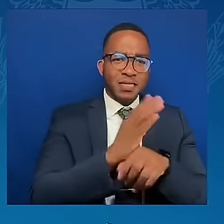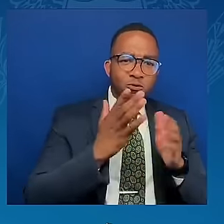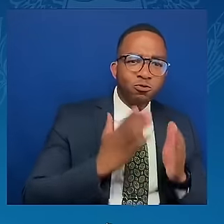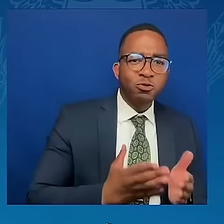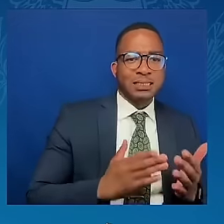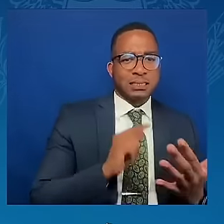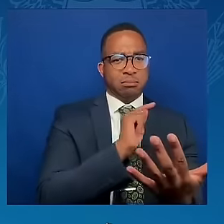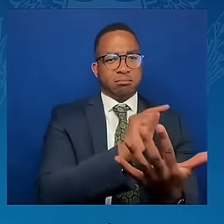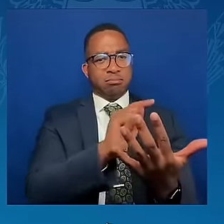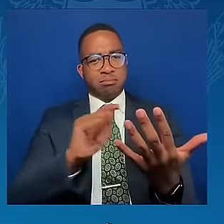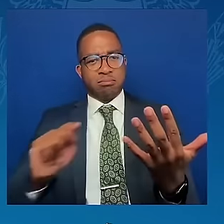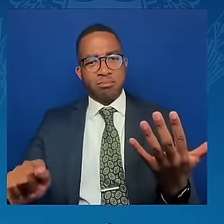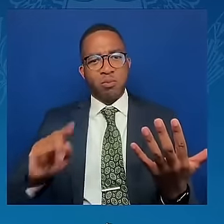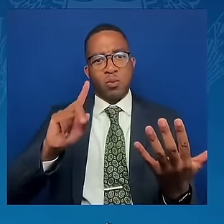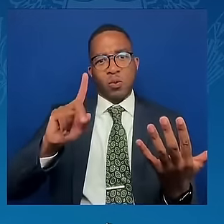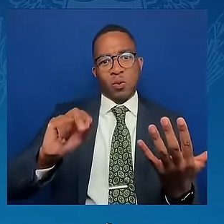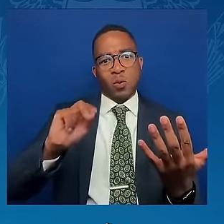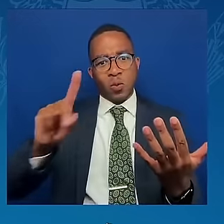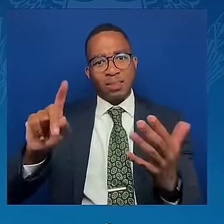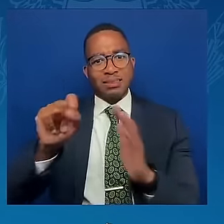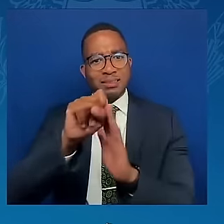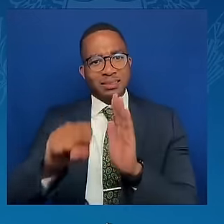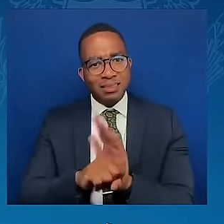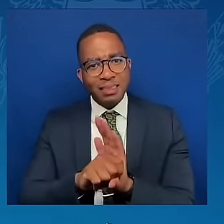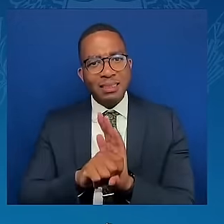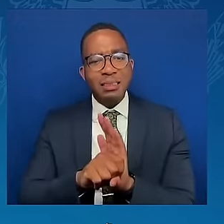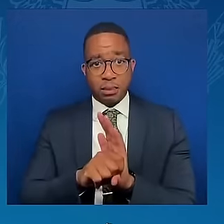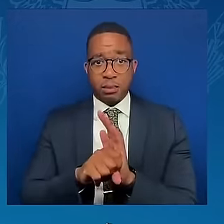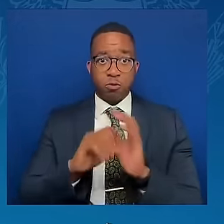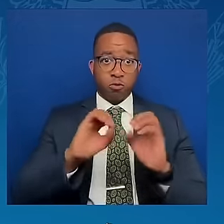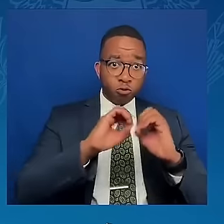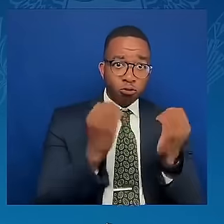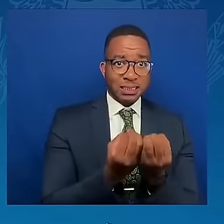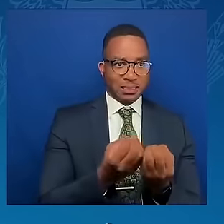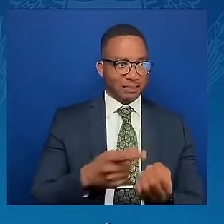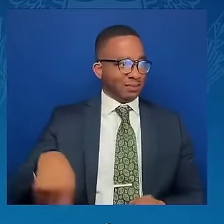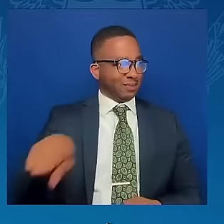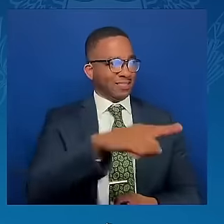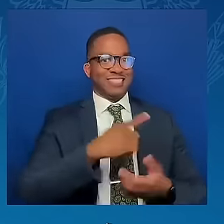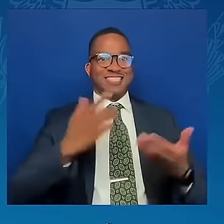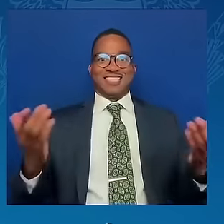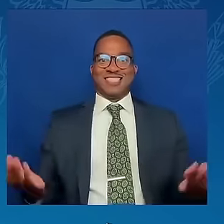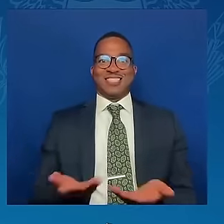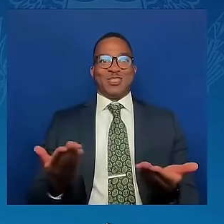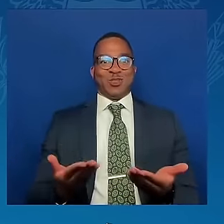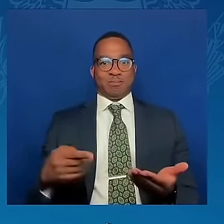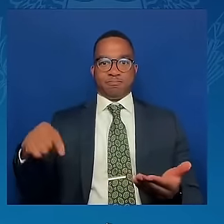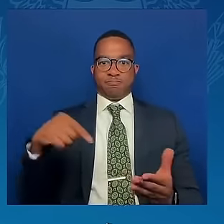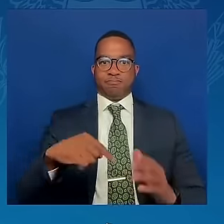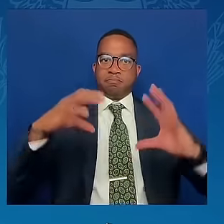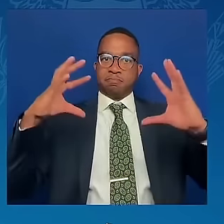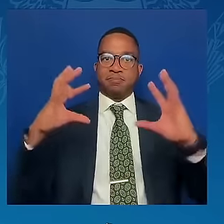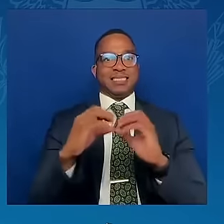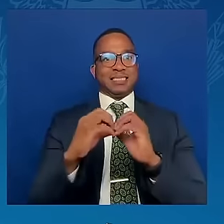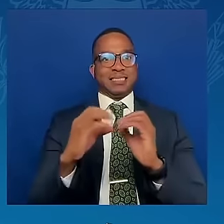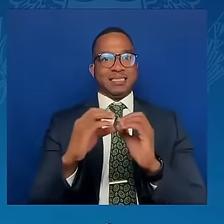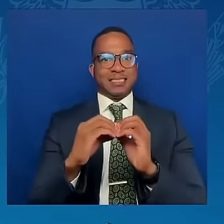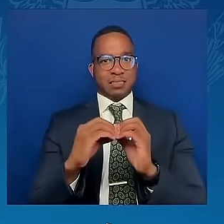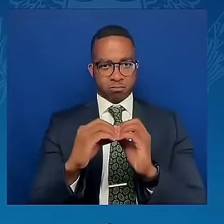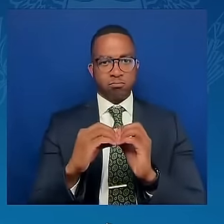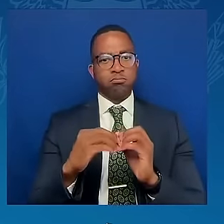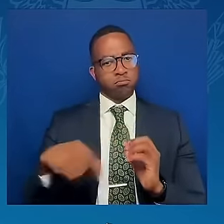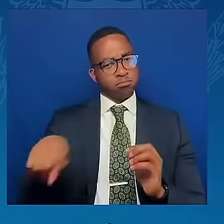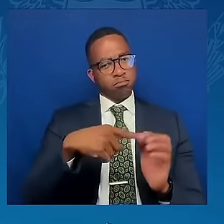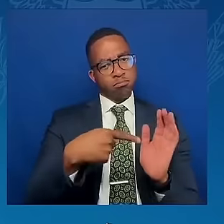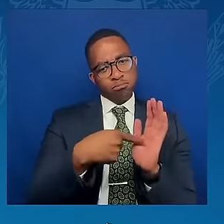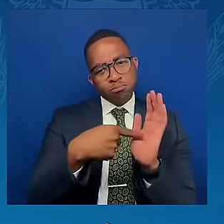organizations are now at the summit, and this is a tremendous success, our success, the common